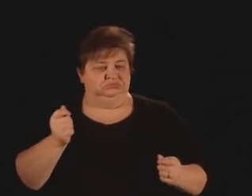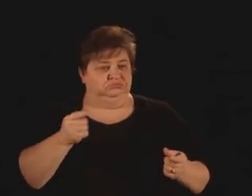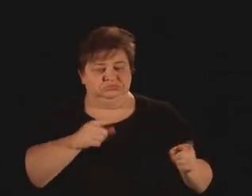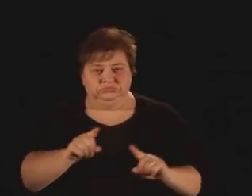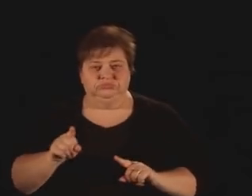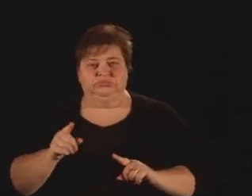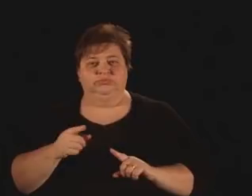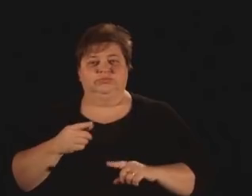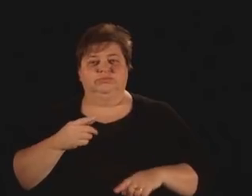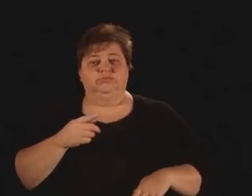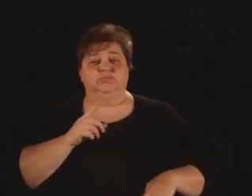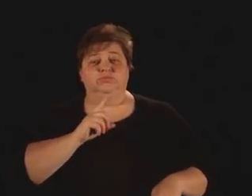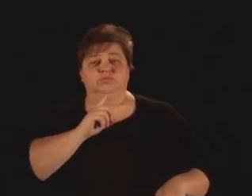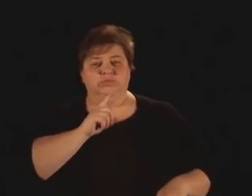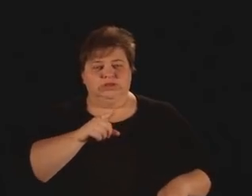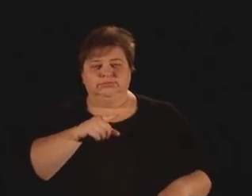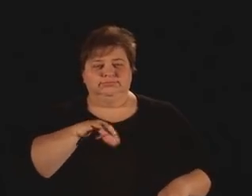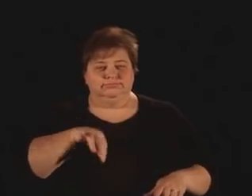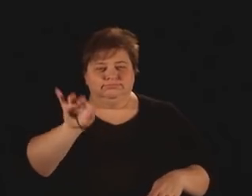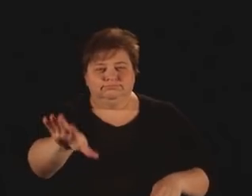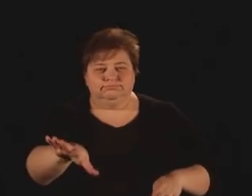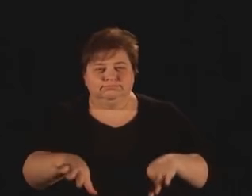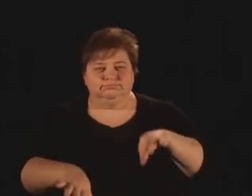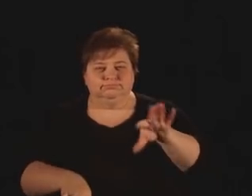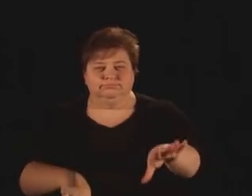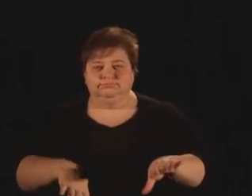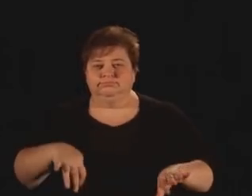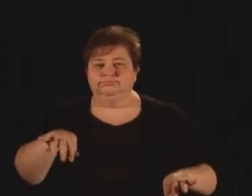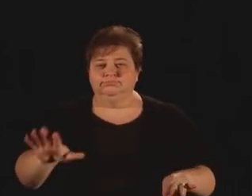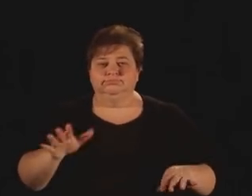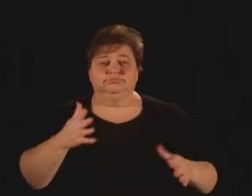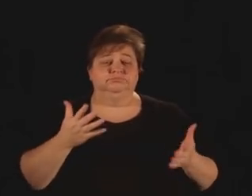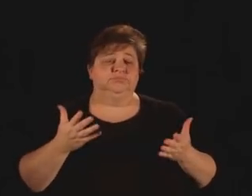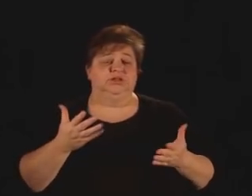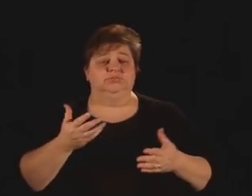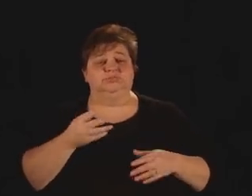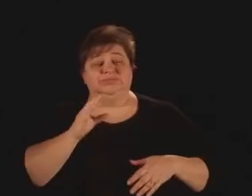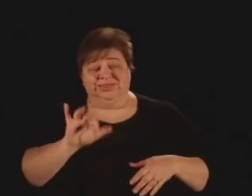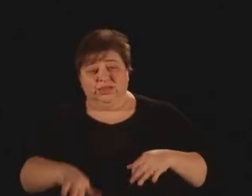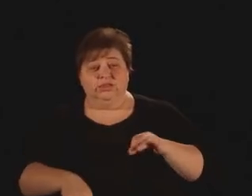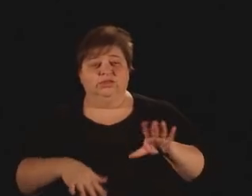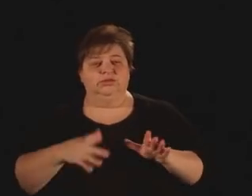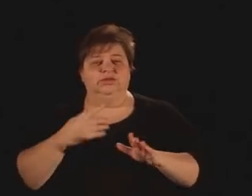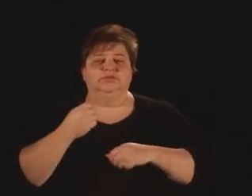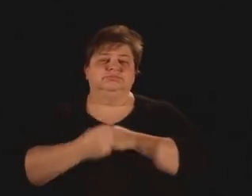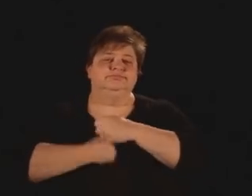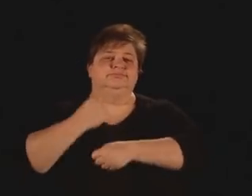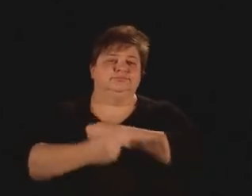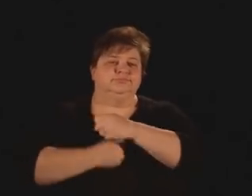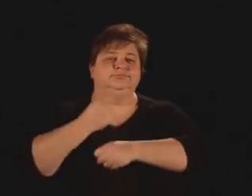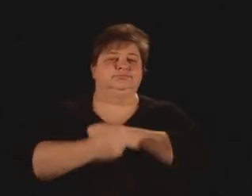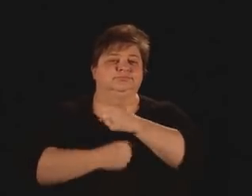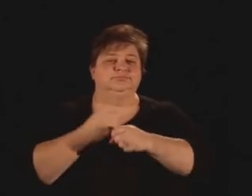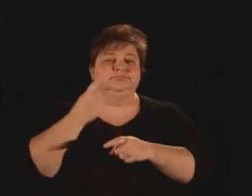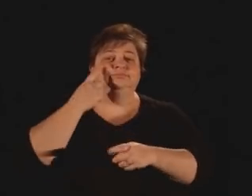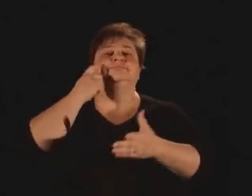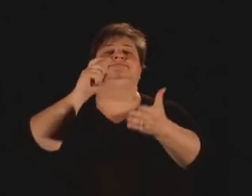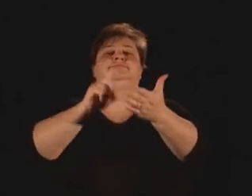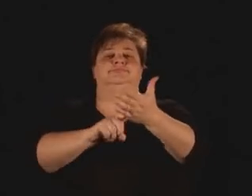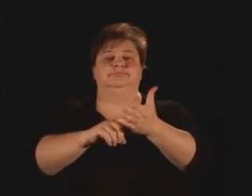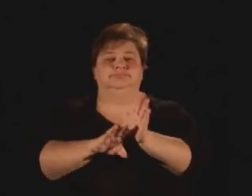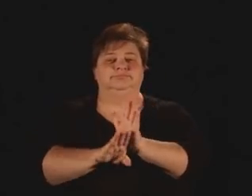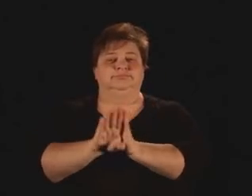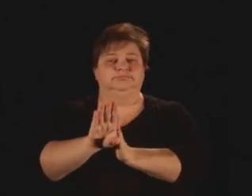You're setting seeds that may take years to flourish. It's not like you can walk up to her and say, so when was it that you first